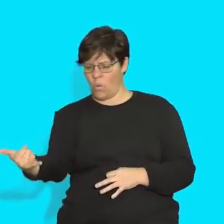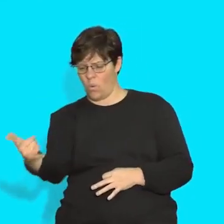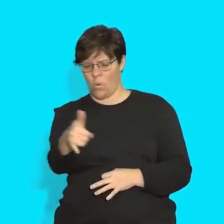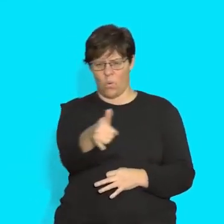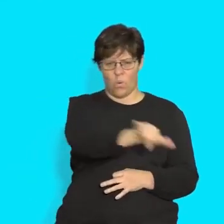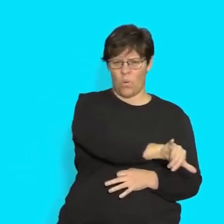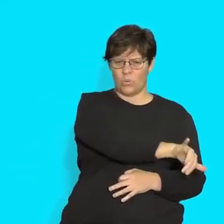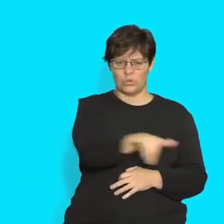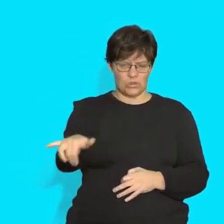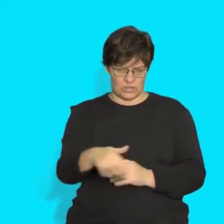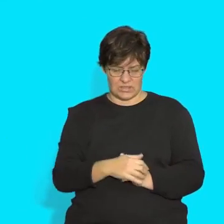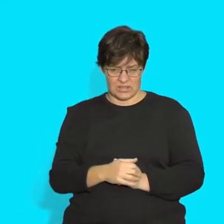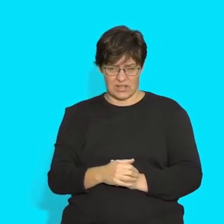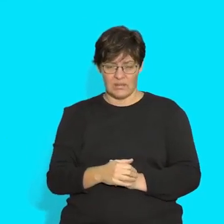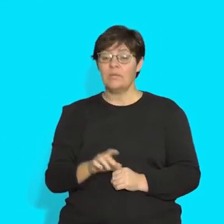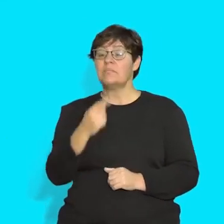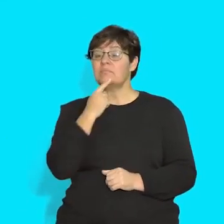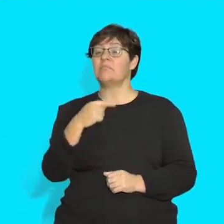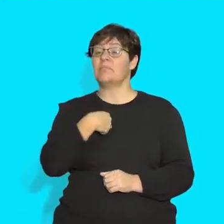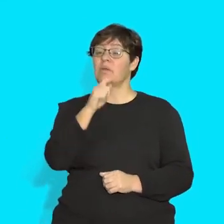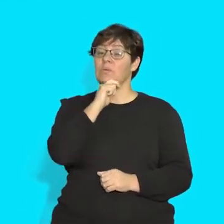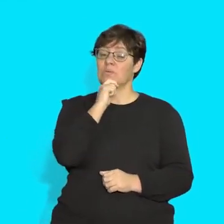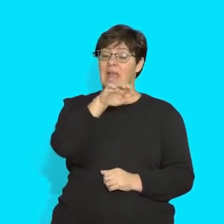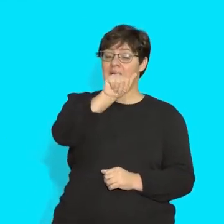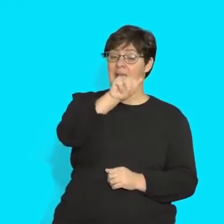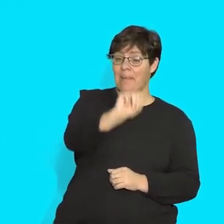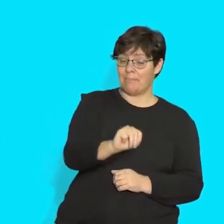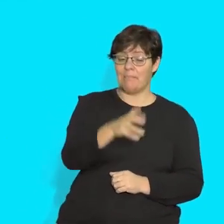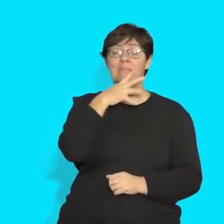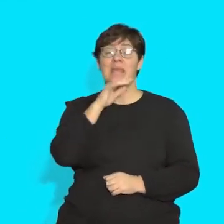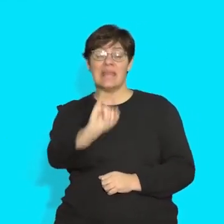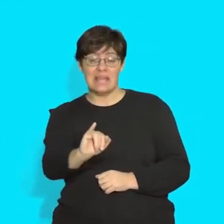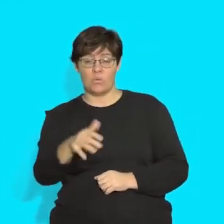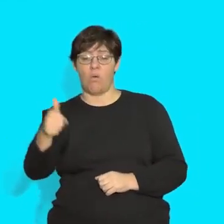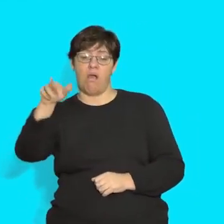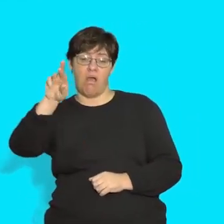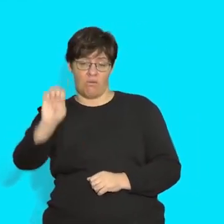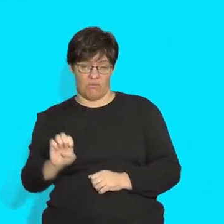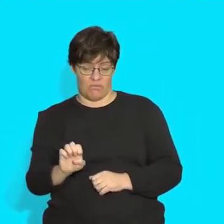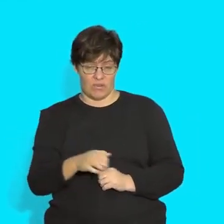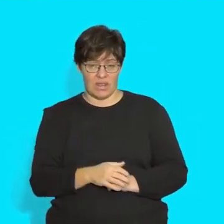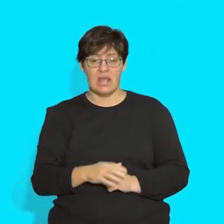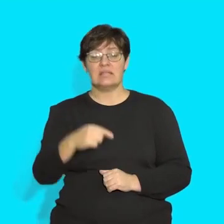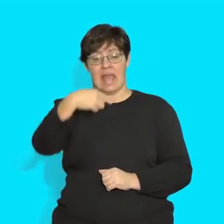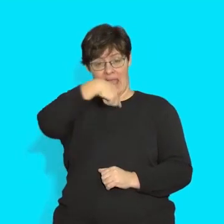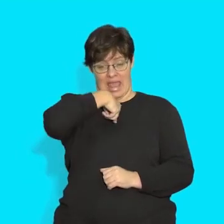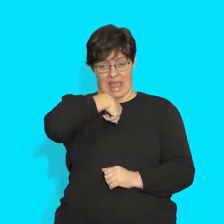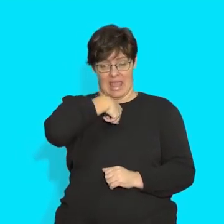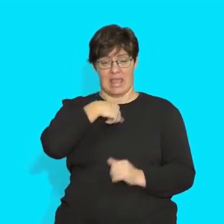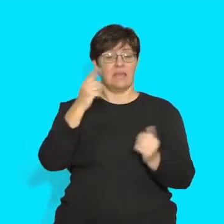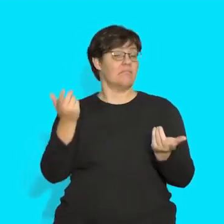in that space. Tell me if I must use am, is, or are. If I say, I,